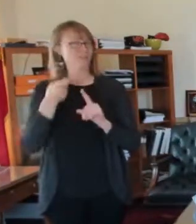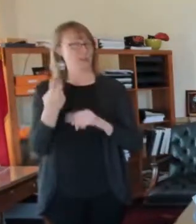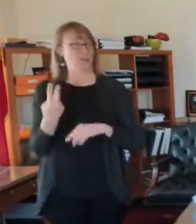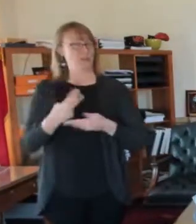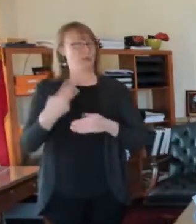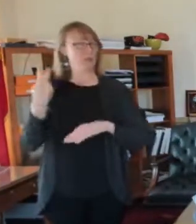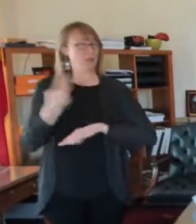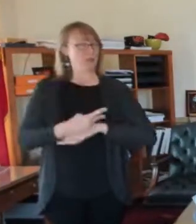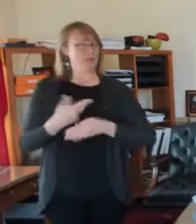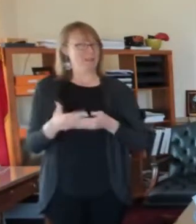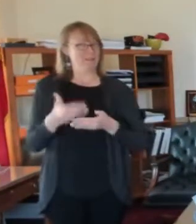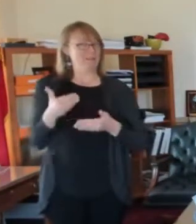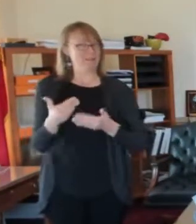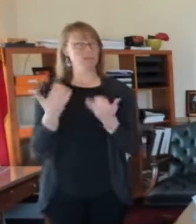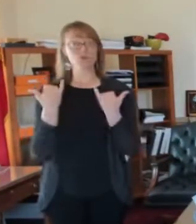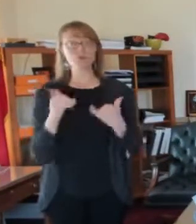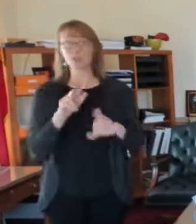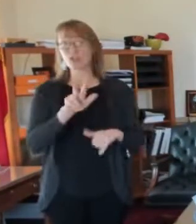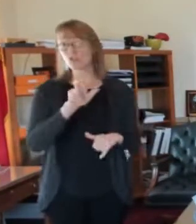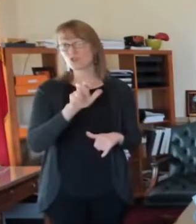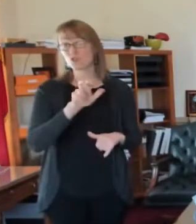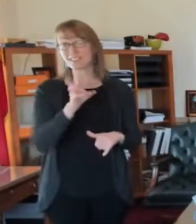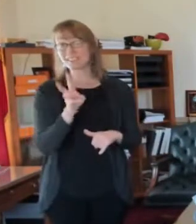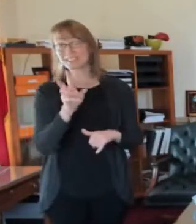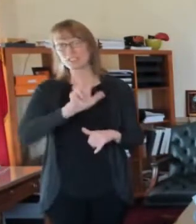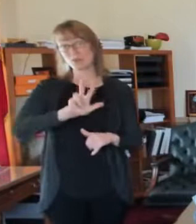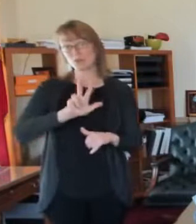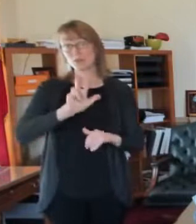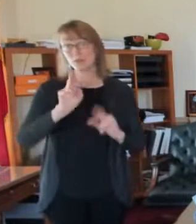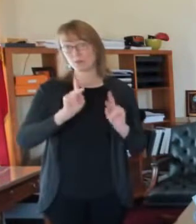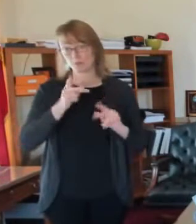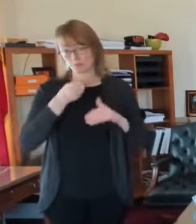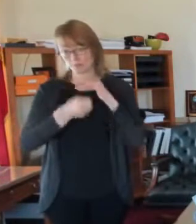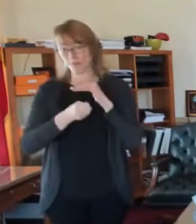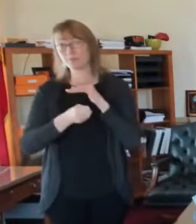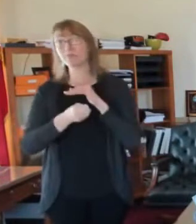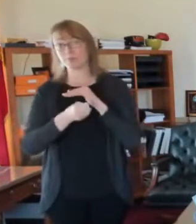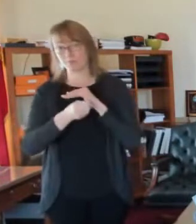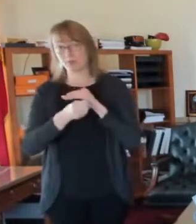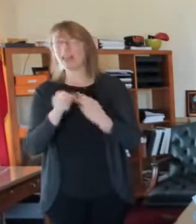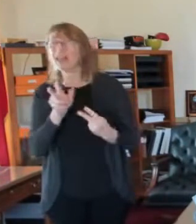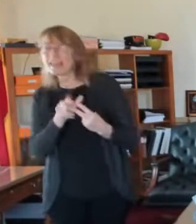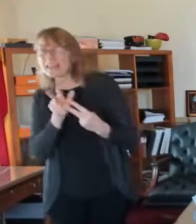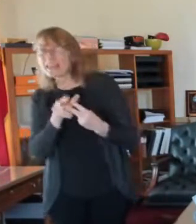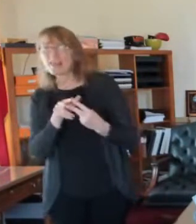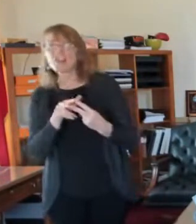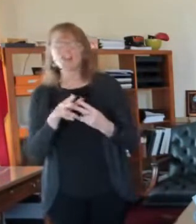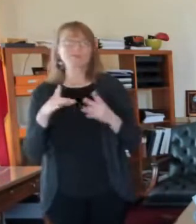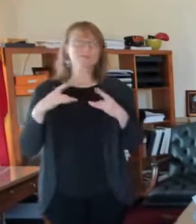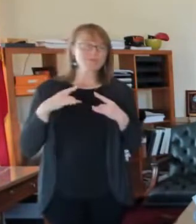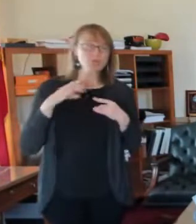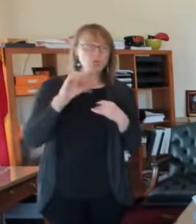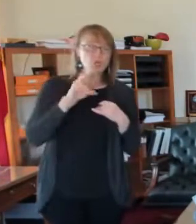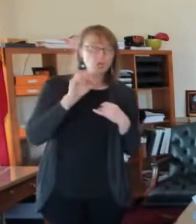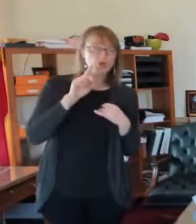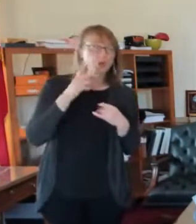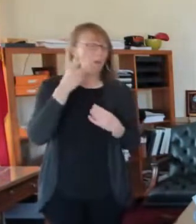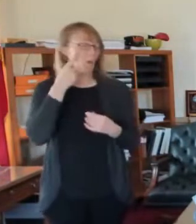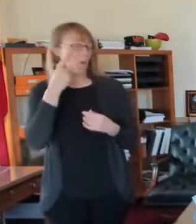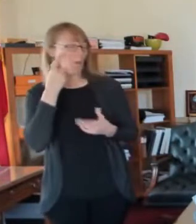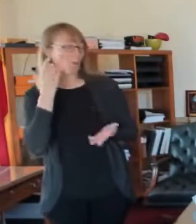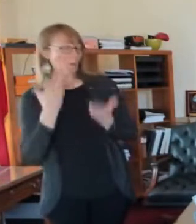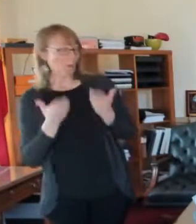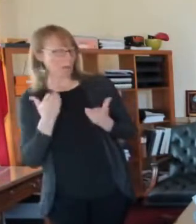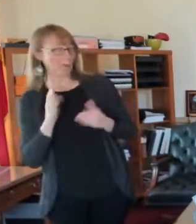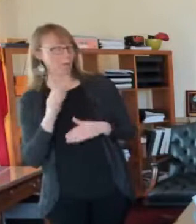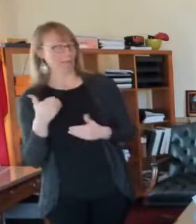363 people in the hospital that are either COVID positive or suspected of being positive.